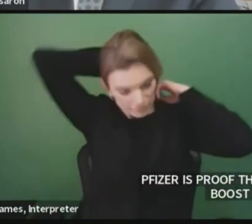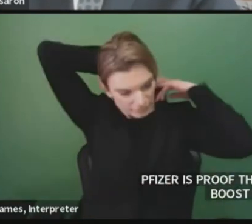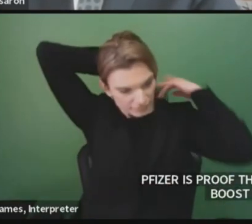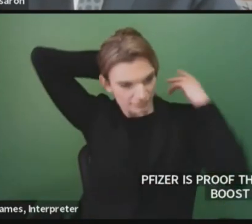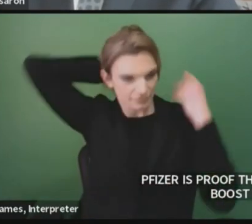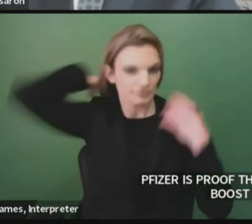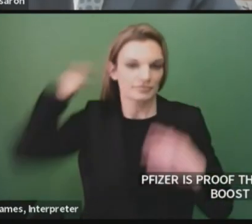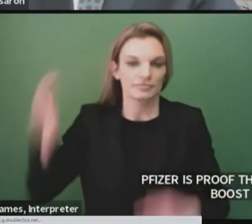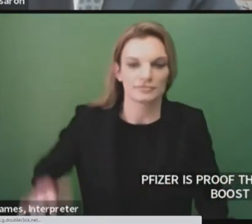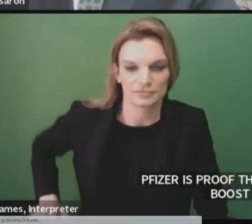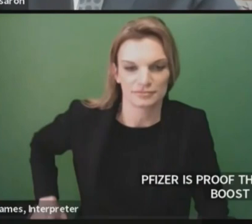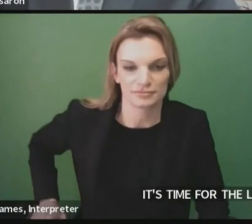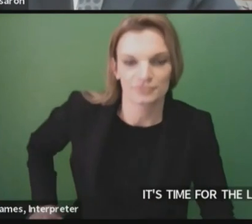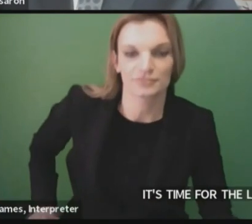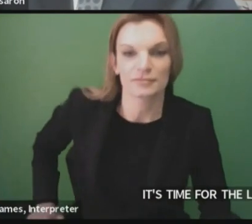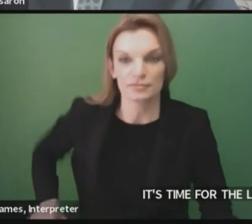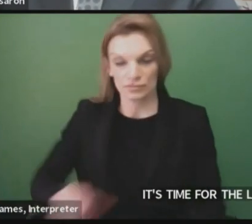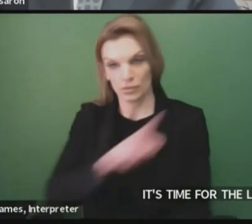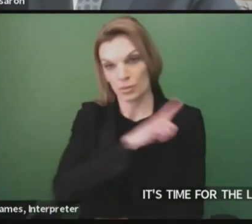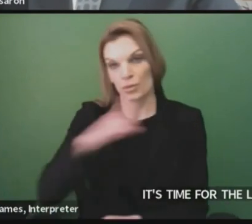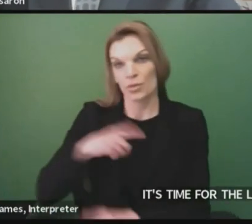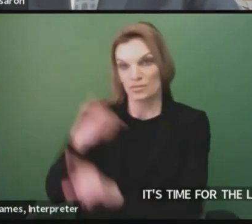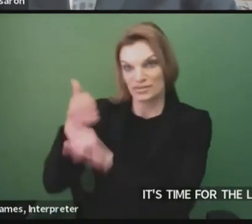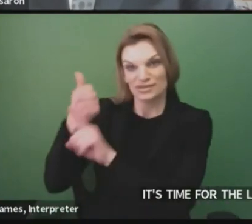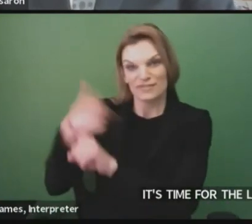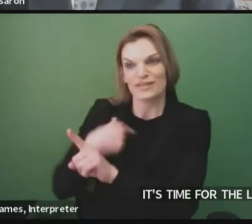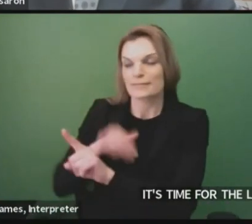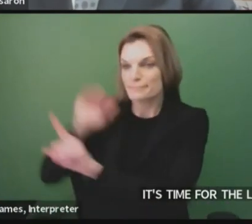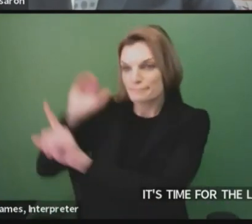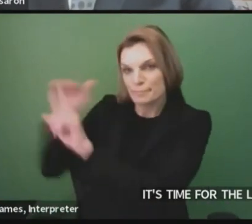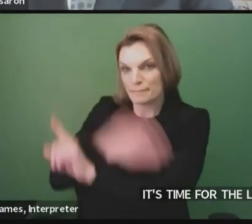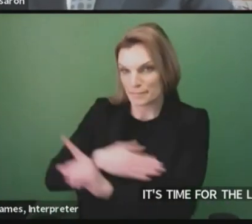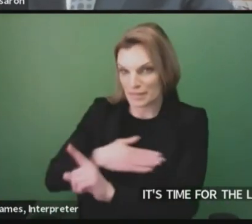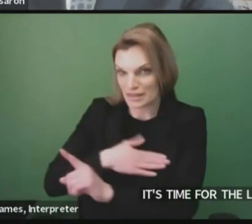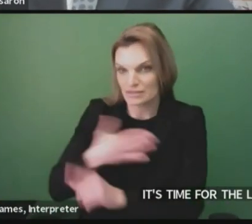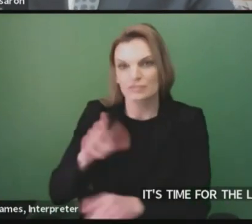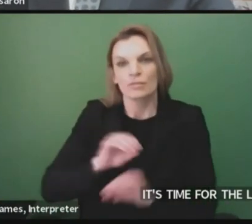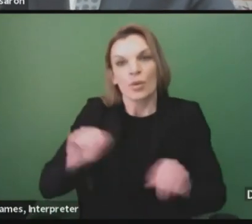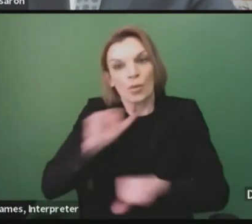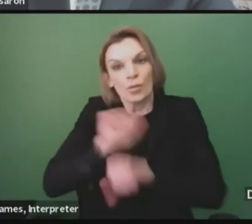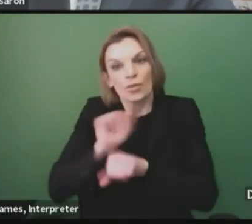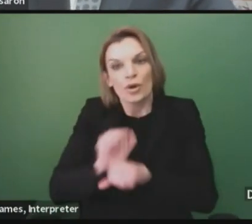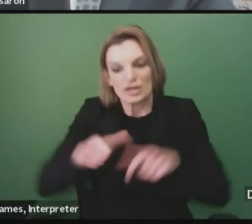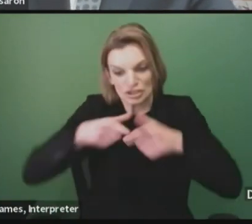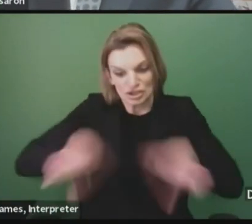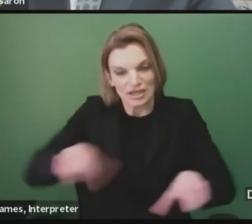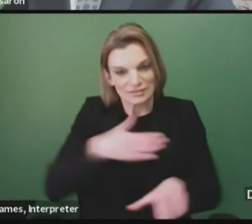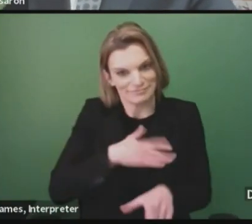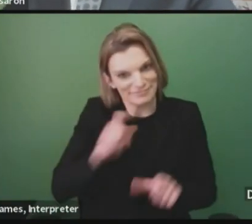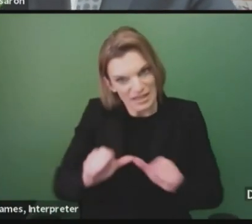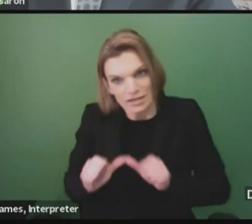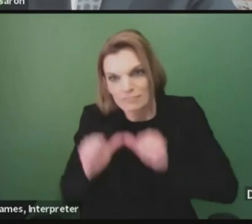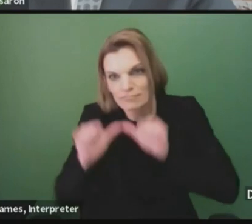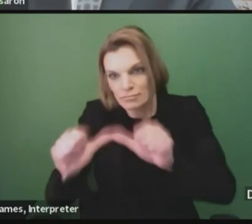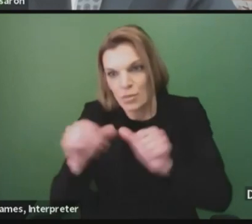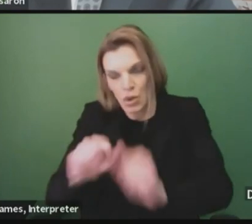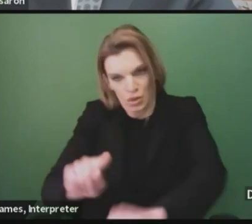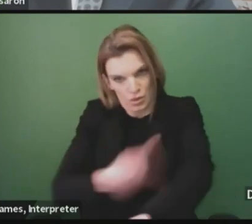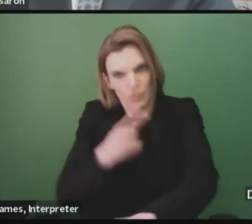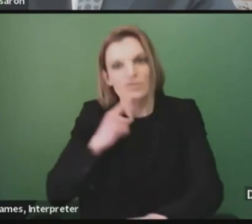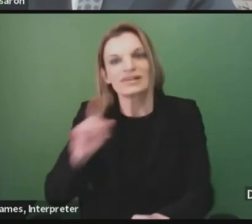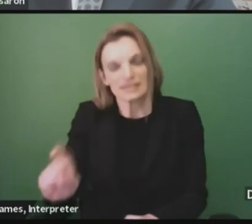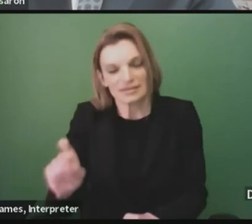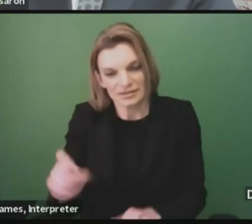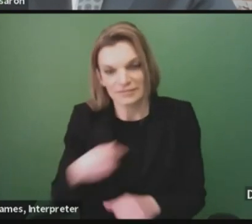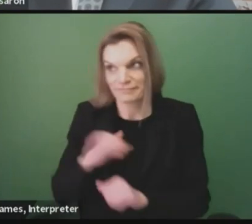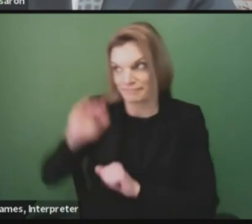permanently extend the unemployment benefits from 20 to 26 weeks. At the end of last year, I signed legislation that extends benefits